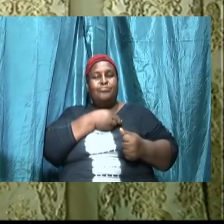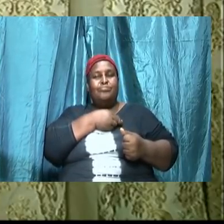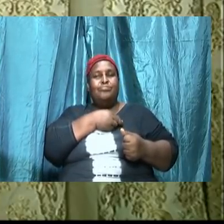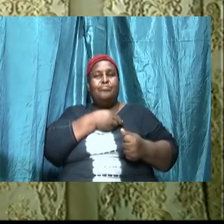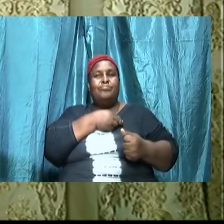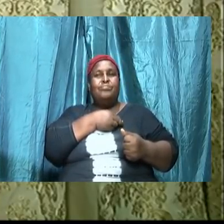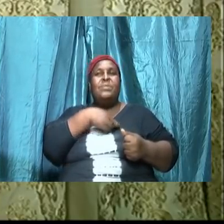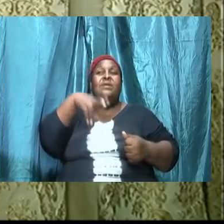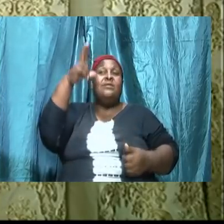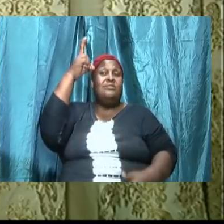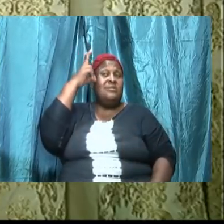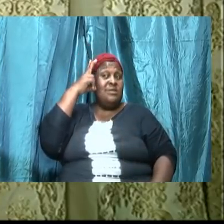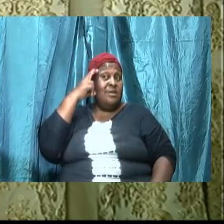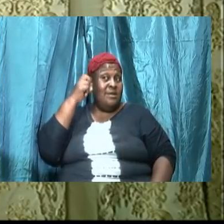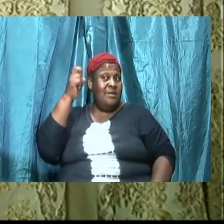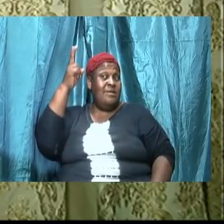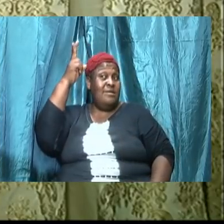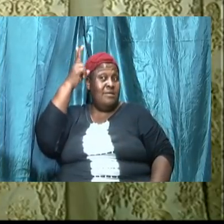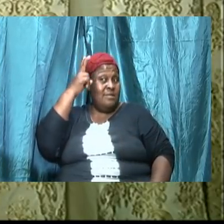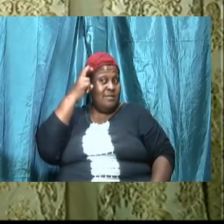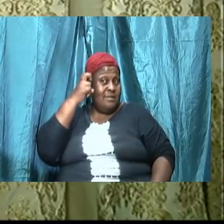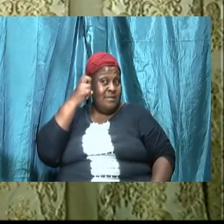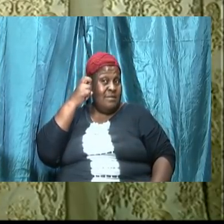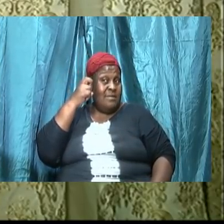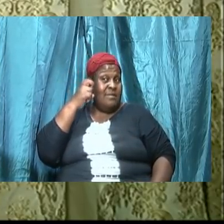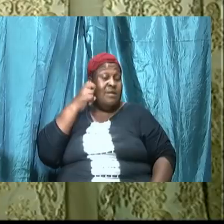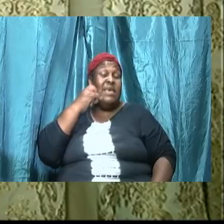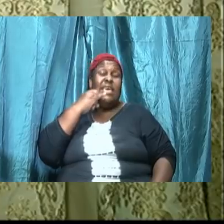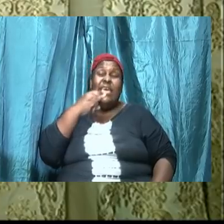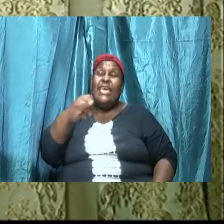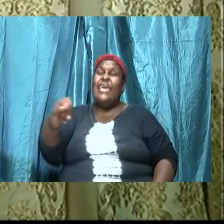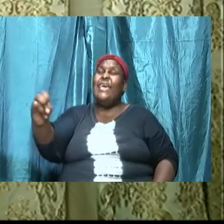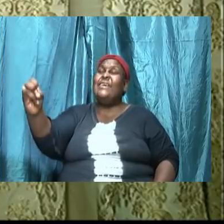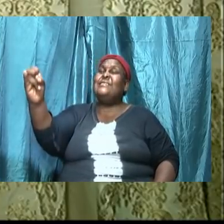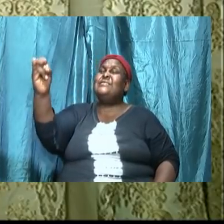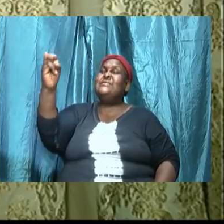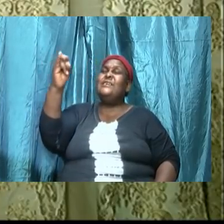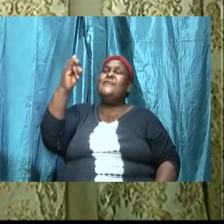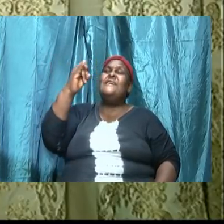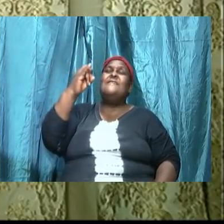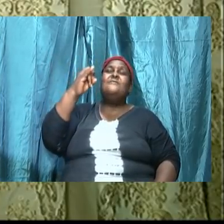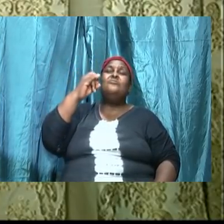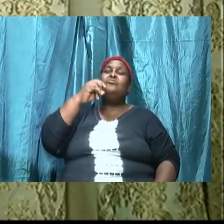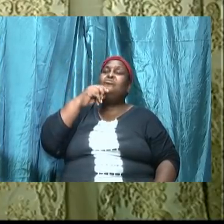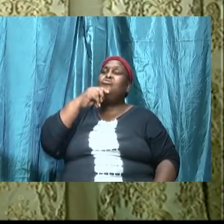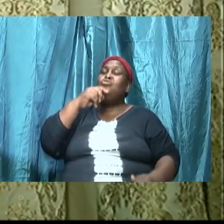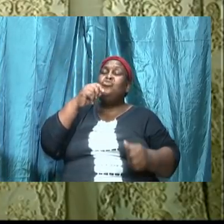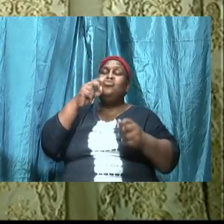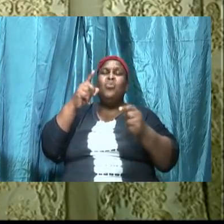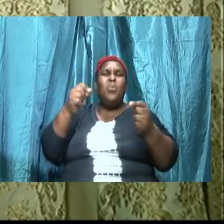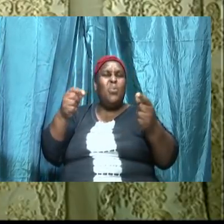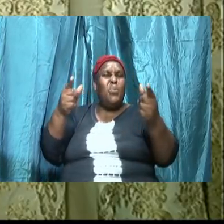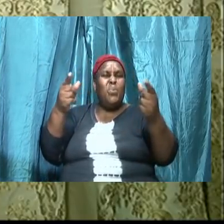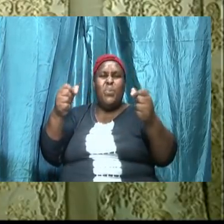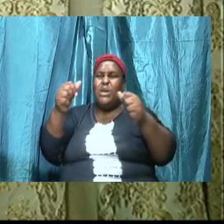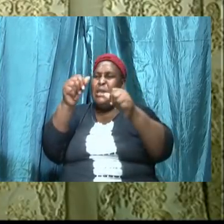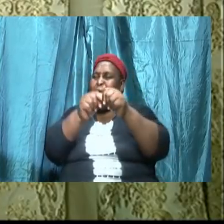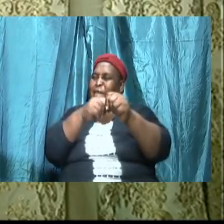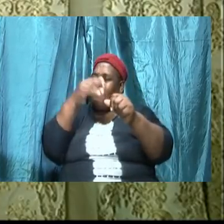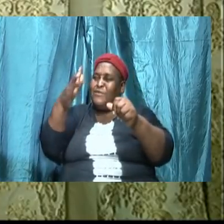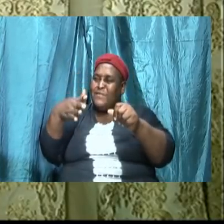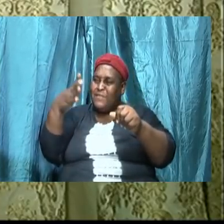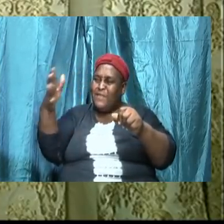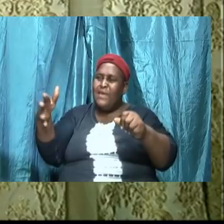that Satan is literally doing everything to capture capture